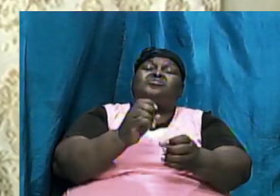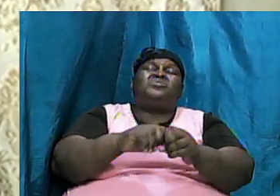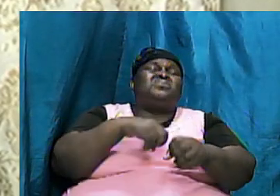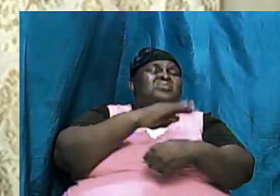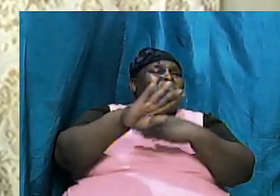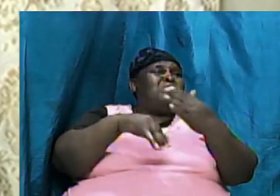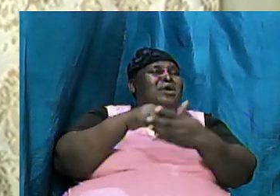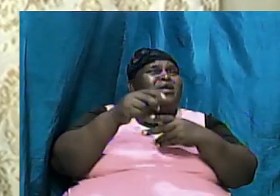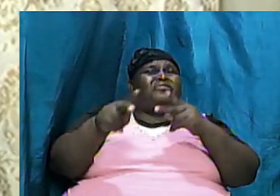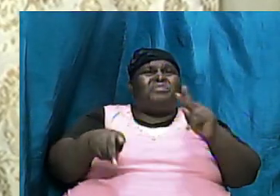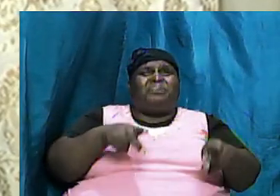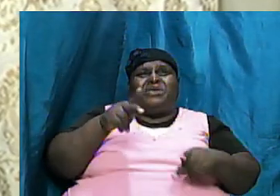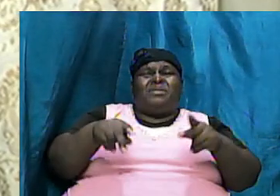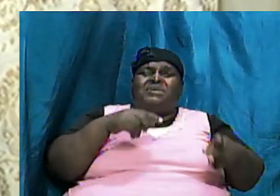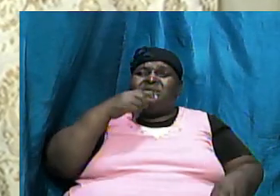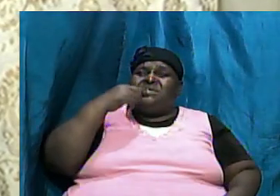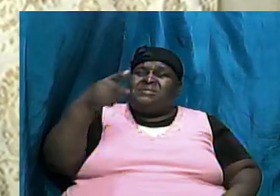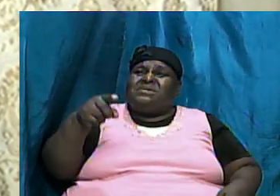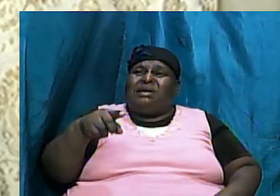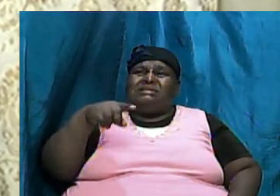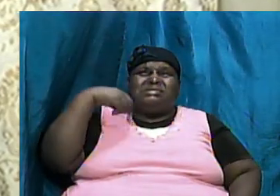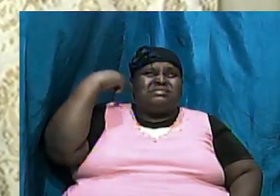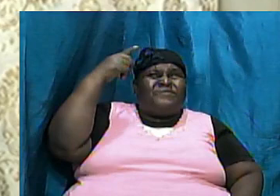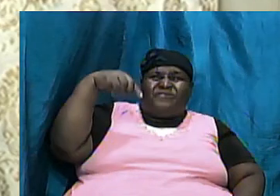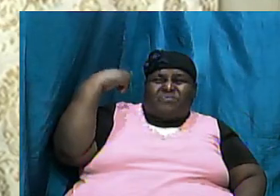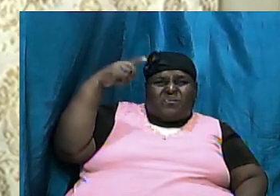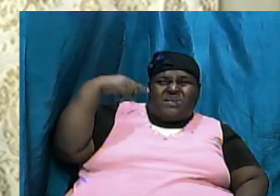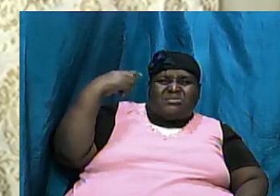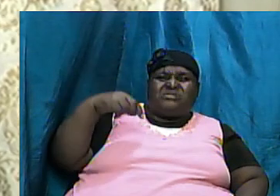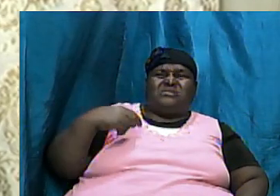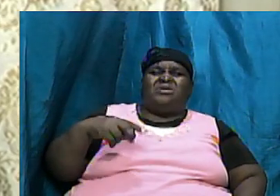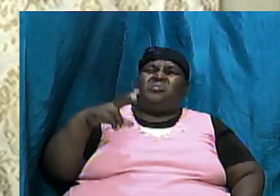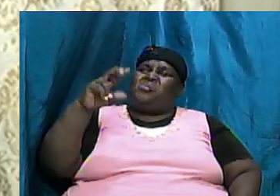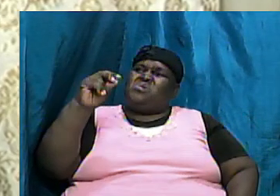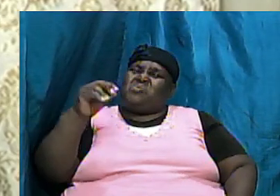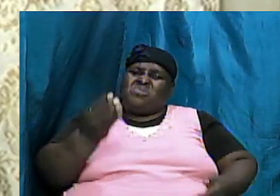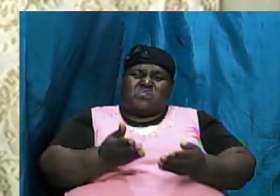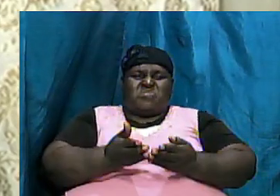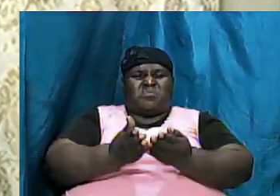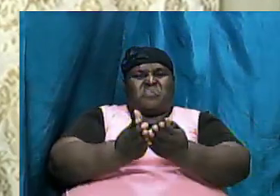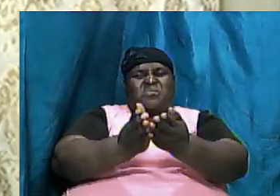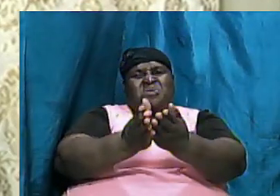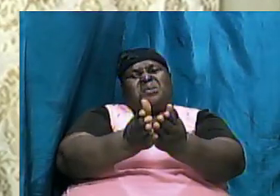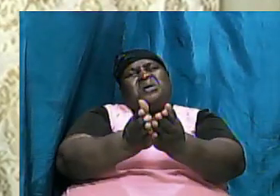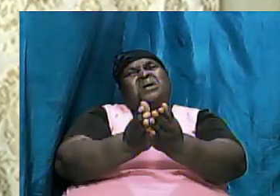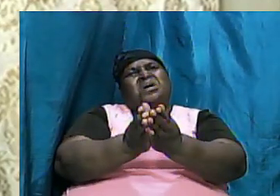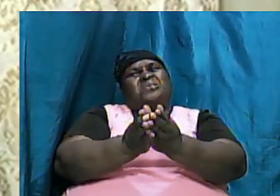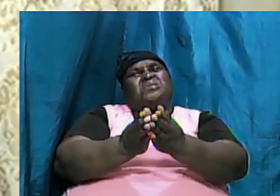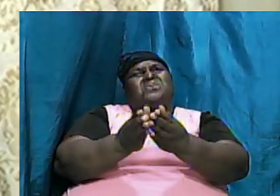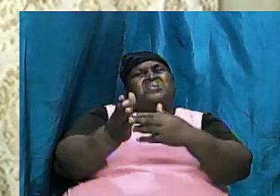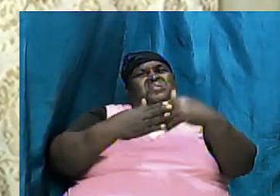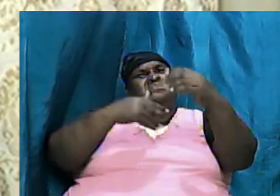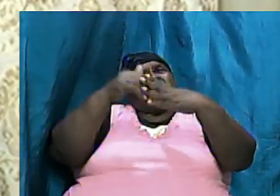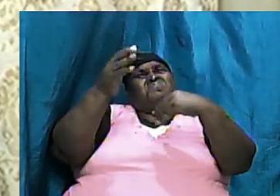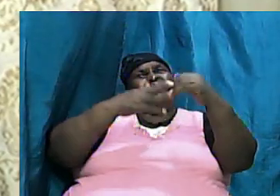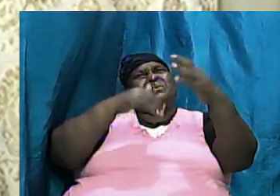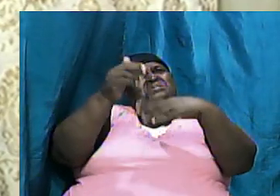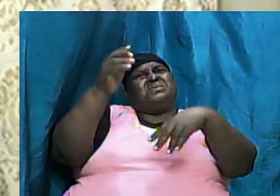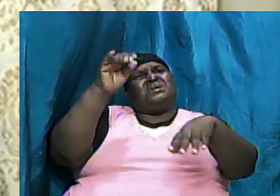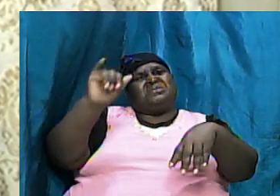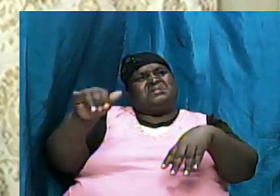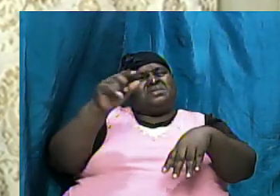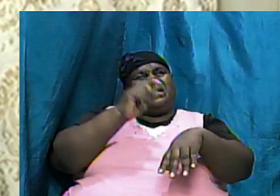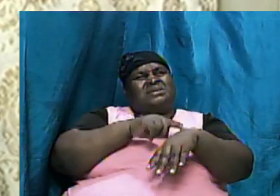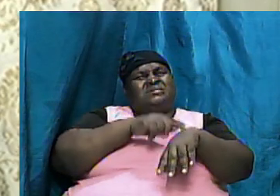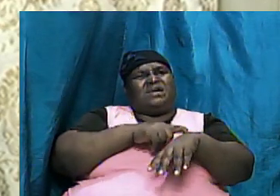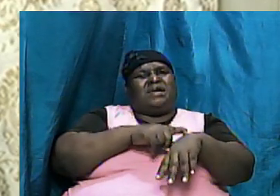that there is craziness and no ark and ship could be built at that time that would